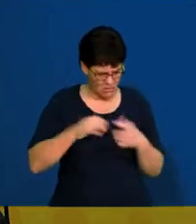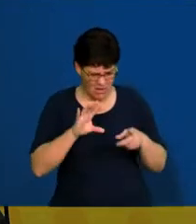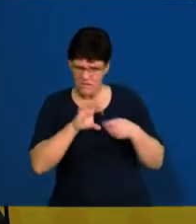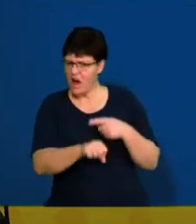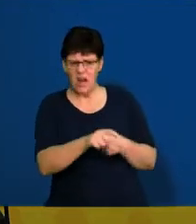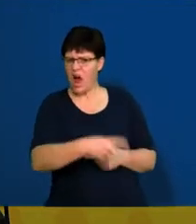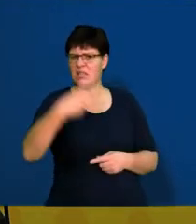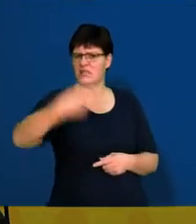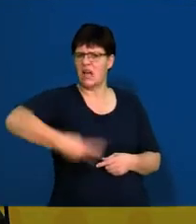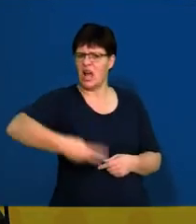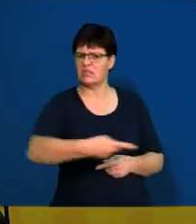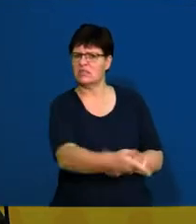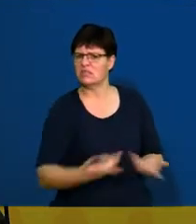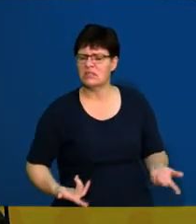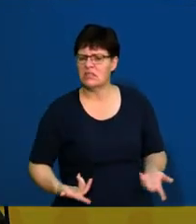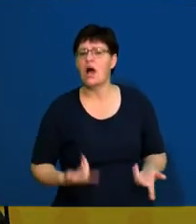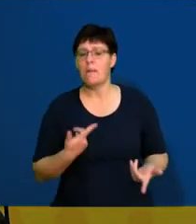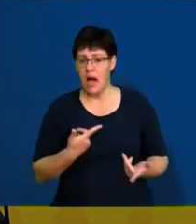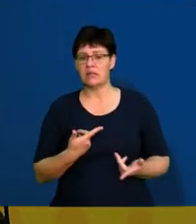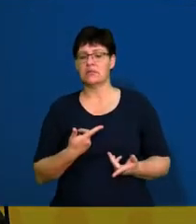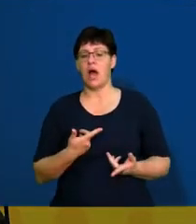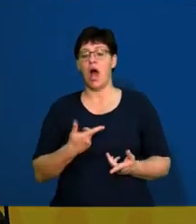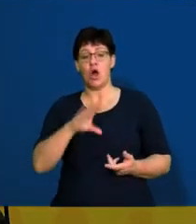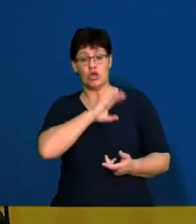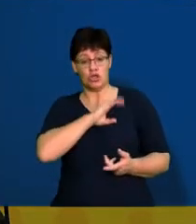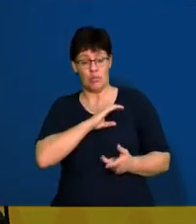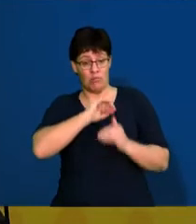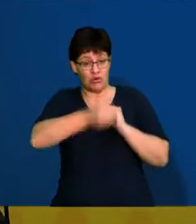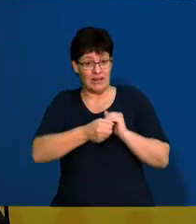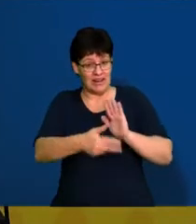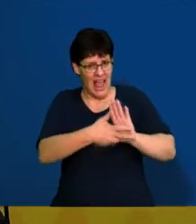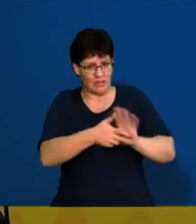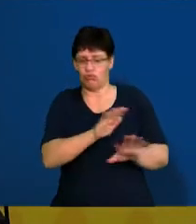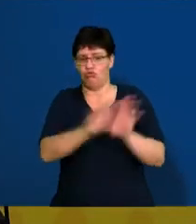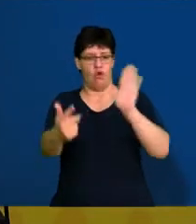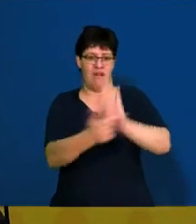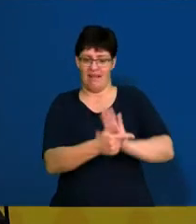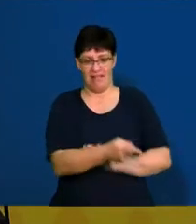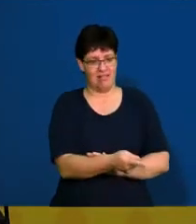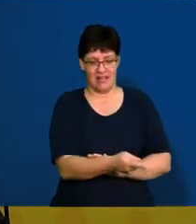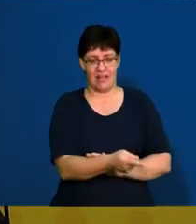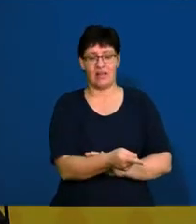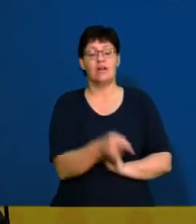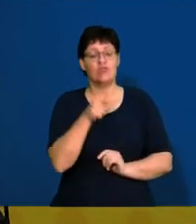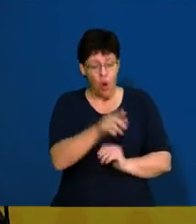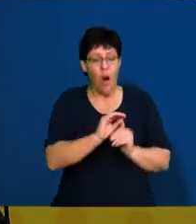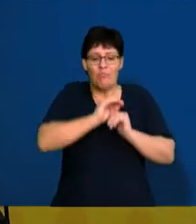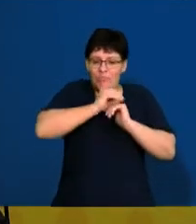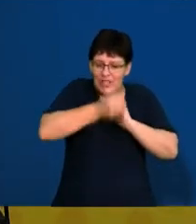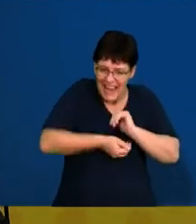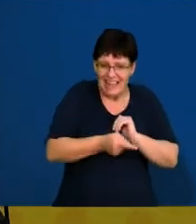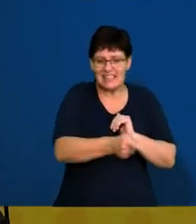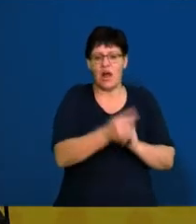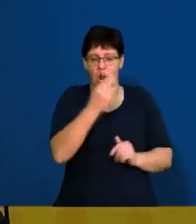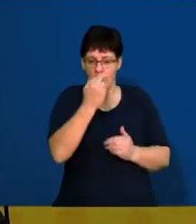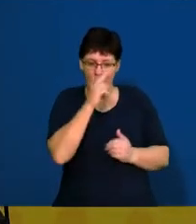out that it's secondhand, according to the Consumer Protection Act, that is illegal. Right. The Consumer Protection Act also looks